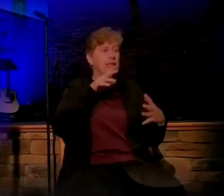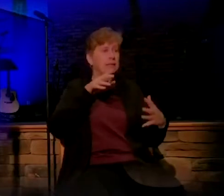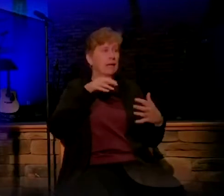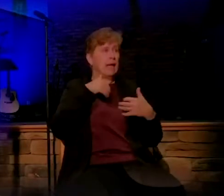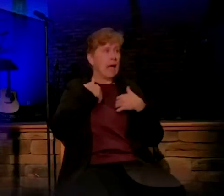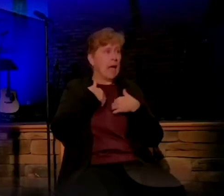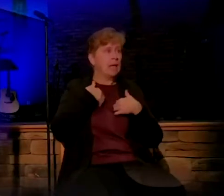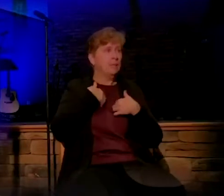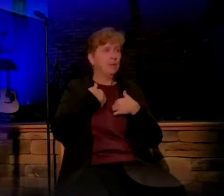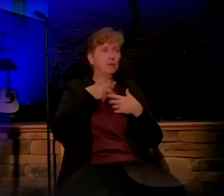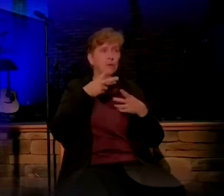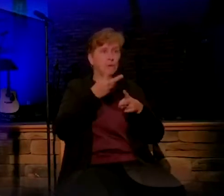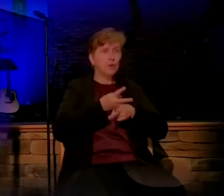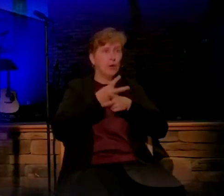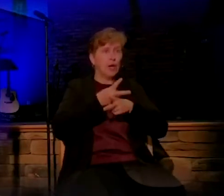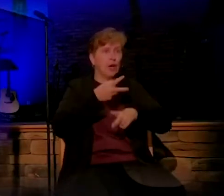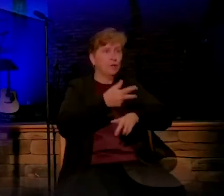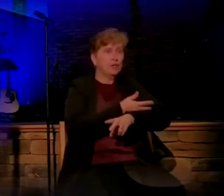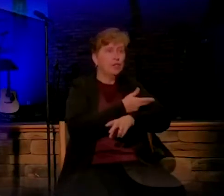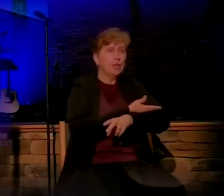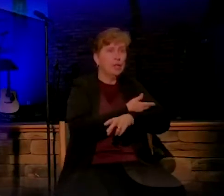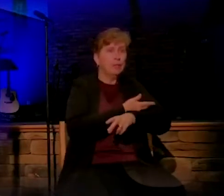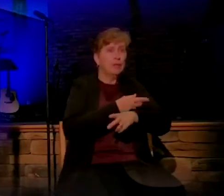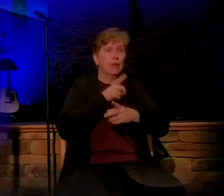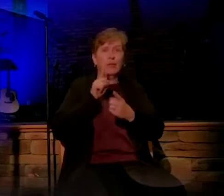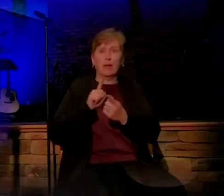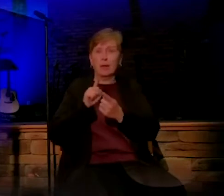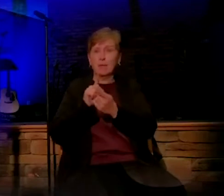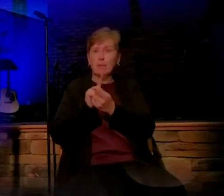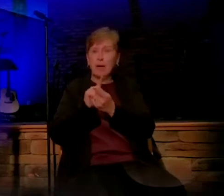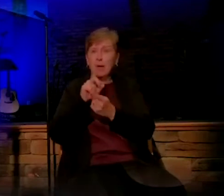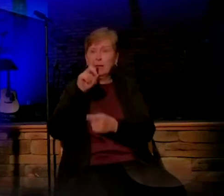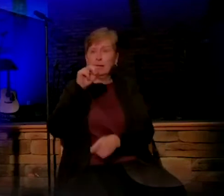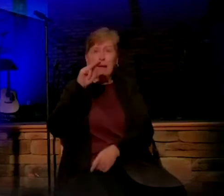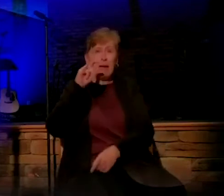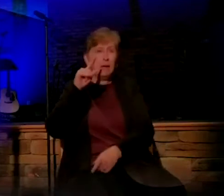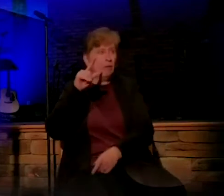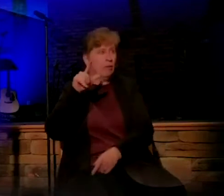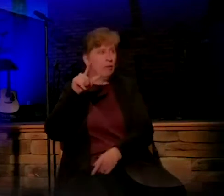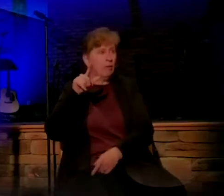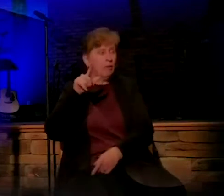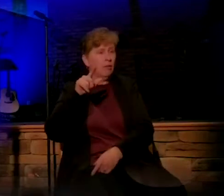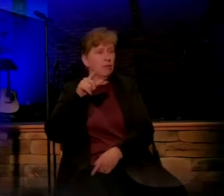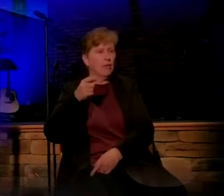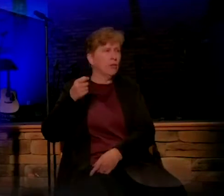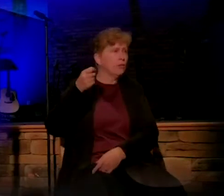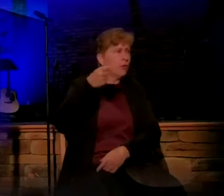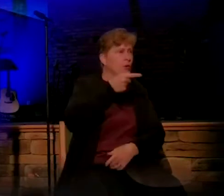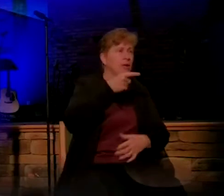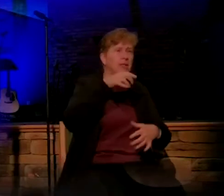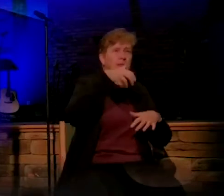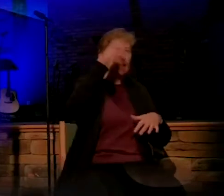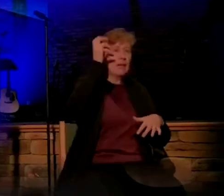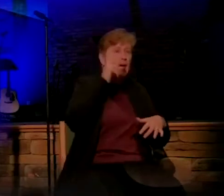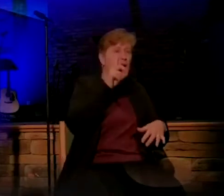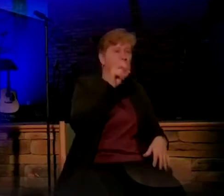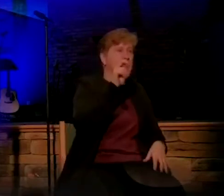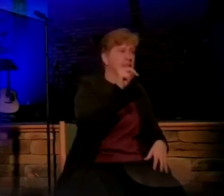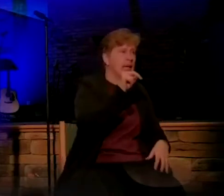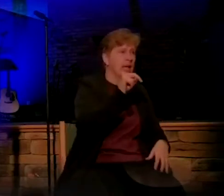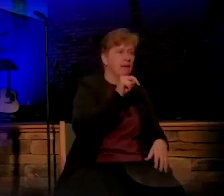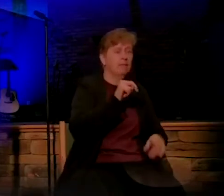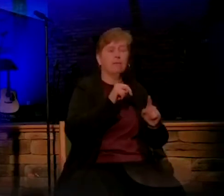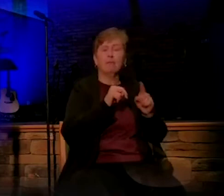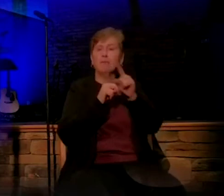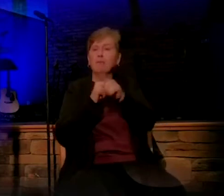God met a young man by the name of Daniel who was thrown into the lion's den. One day God met three young